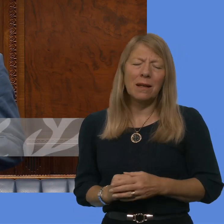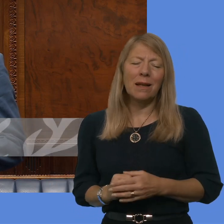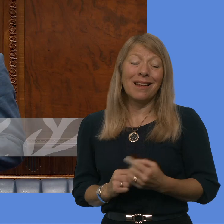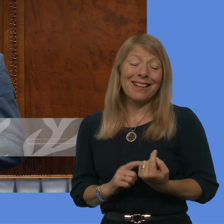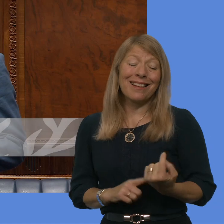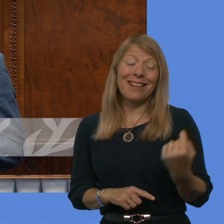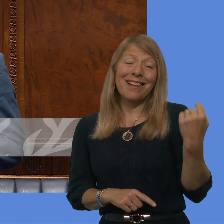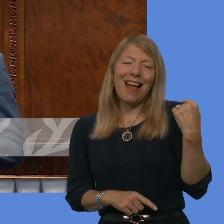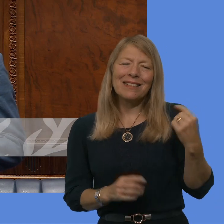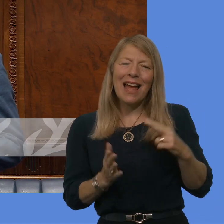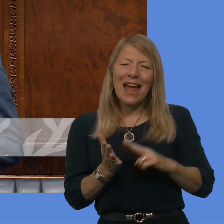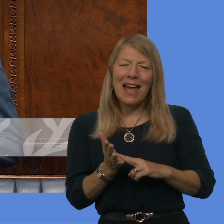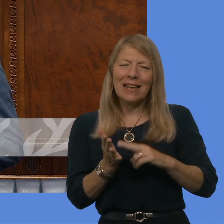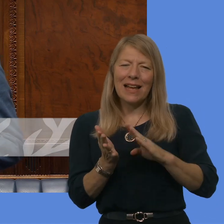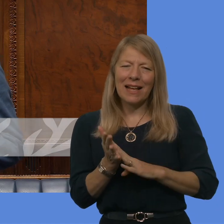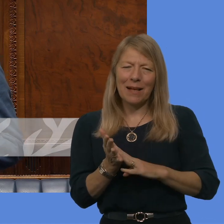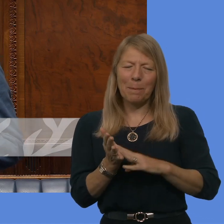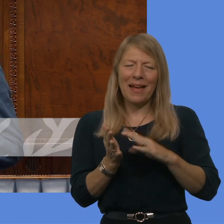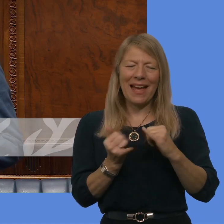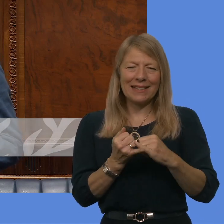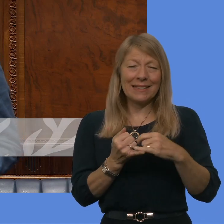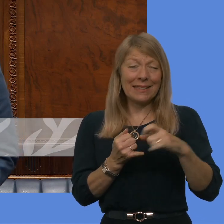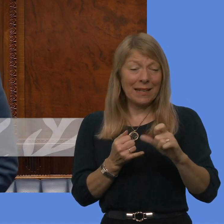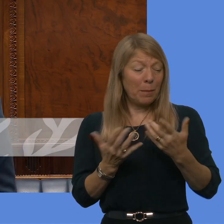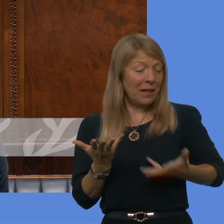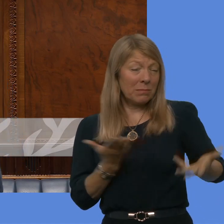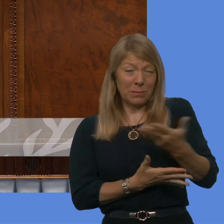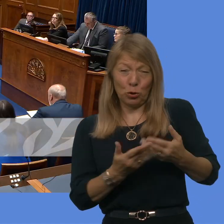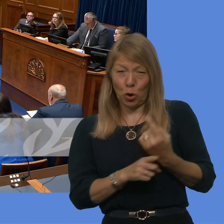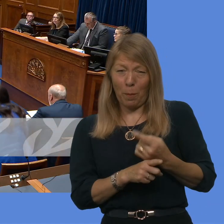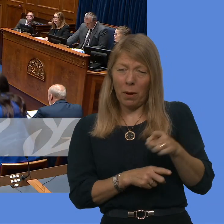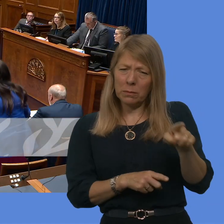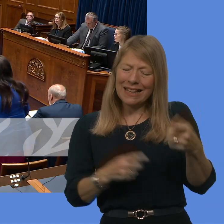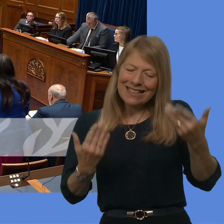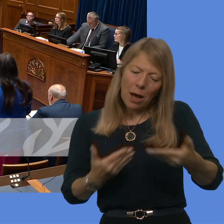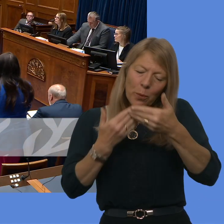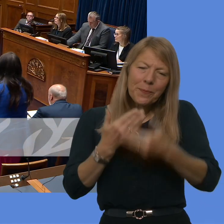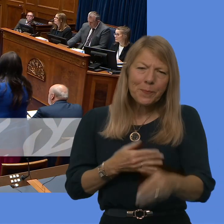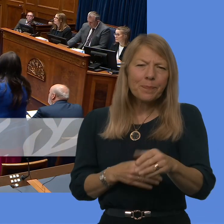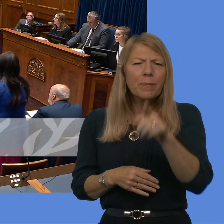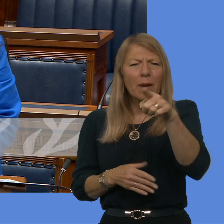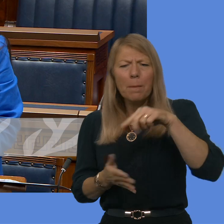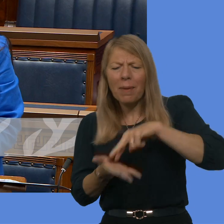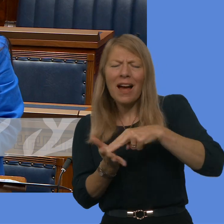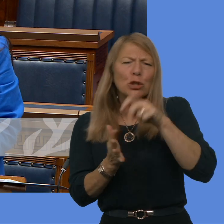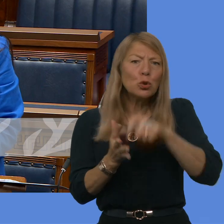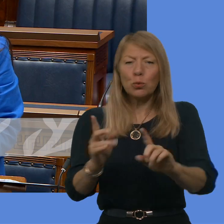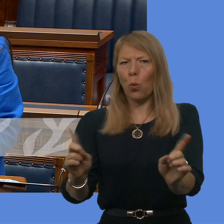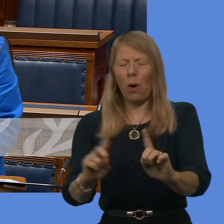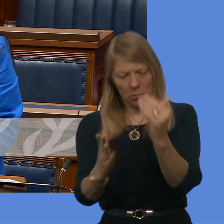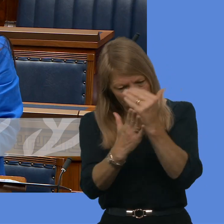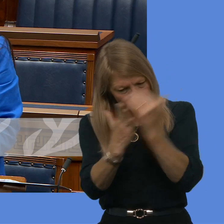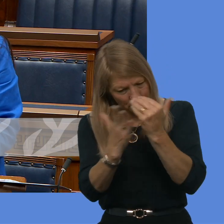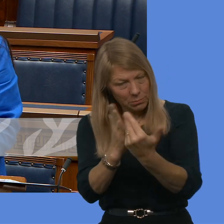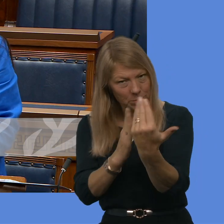NSMC on the issue of Loughnay? Minister. Thank you, Mr. Speaker. The issues pertaining to